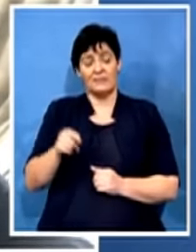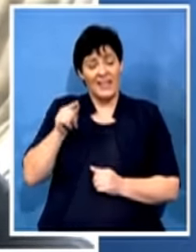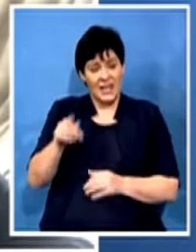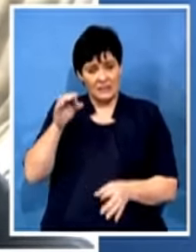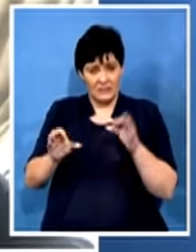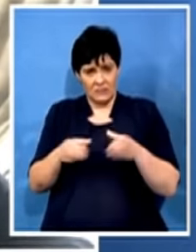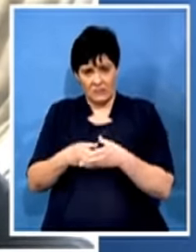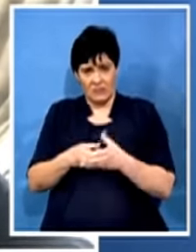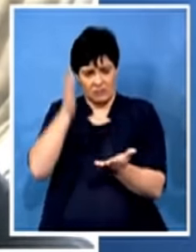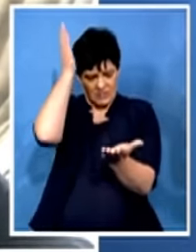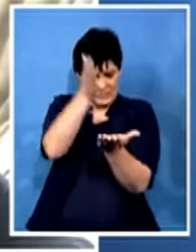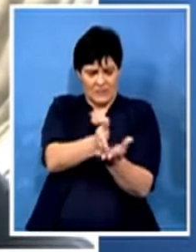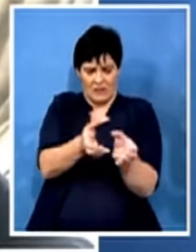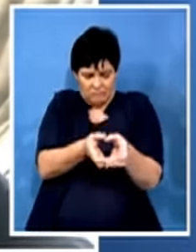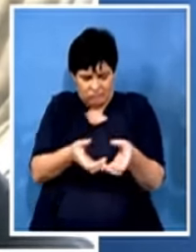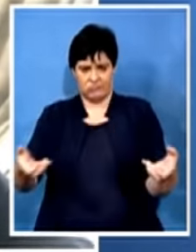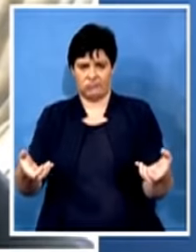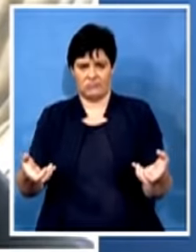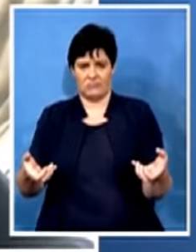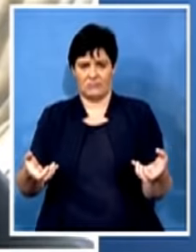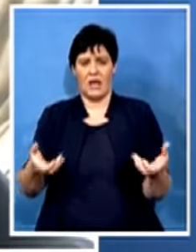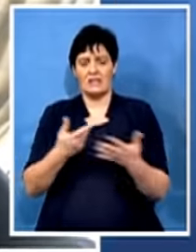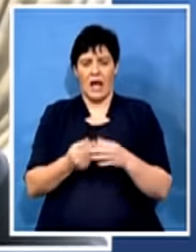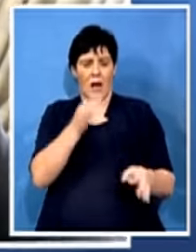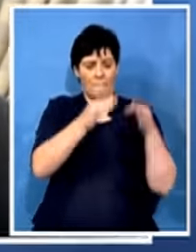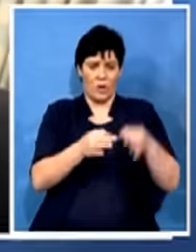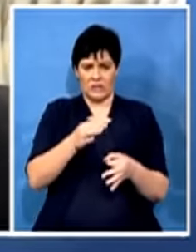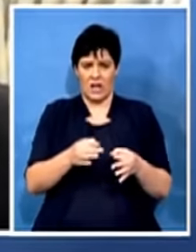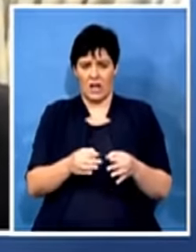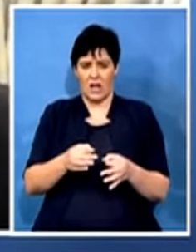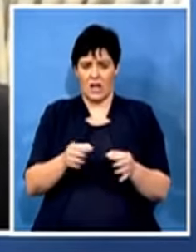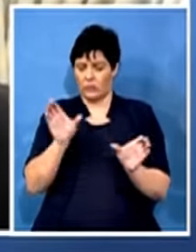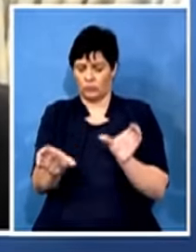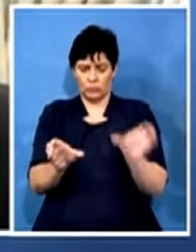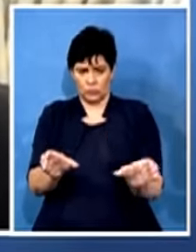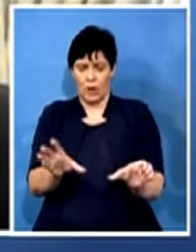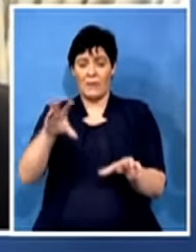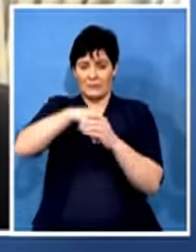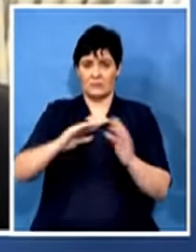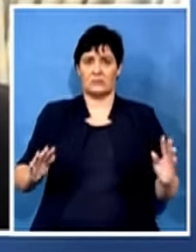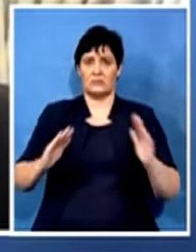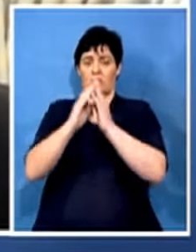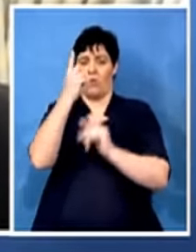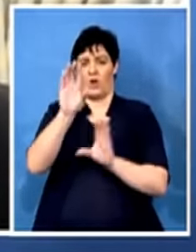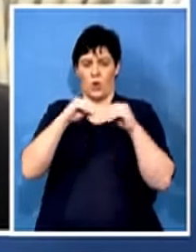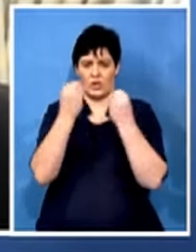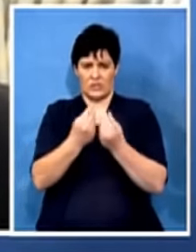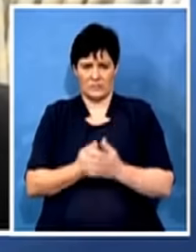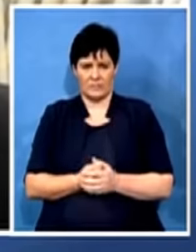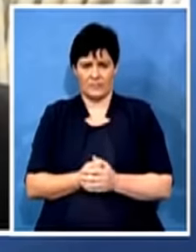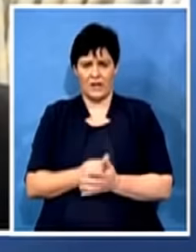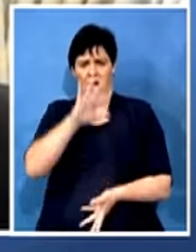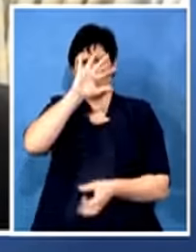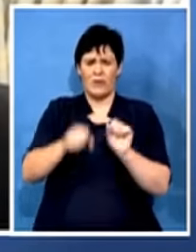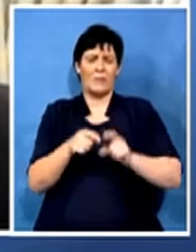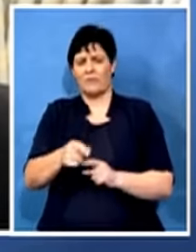It's as if it's two parties in one organization. So, Kela, as we wrap up, I just wonder, with regards to, this is a